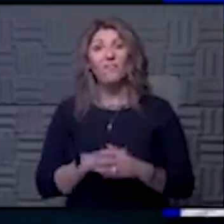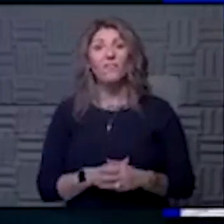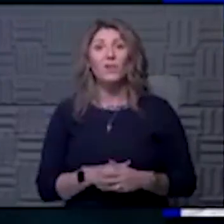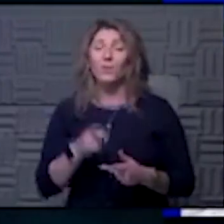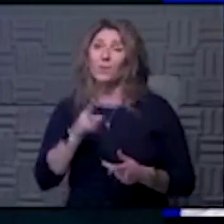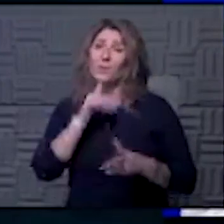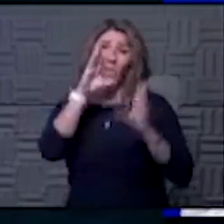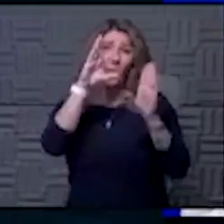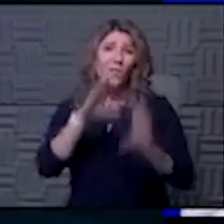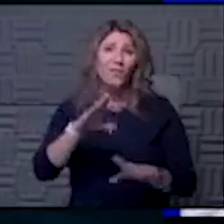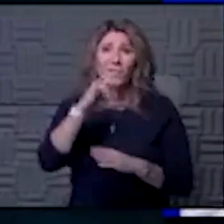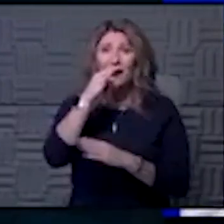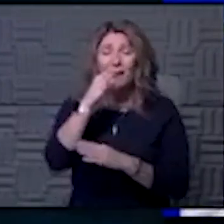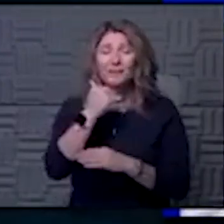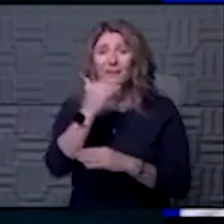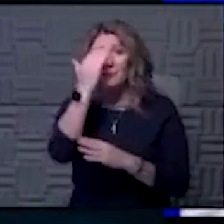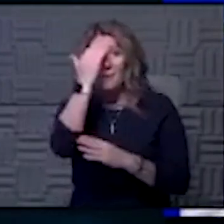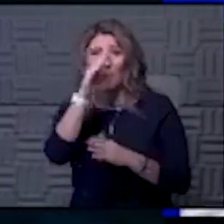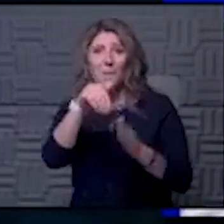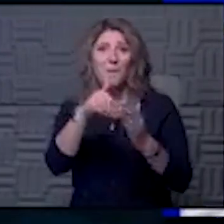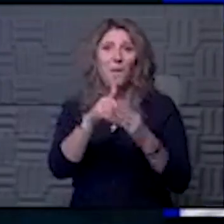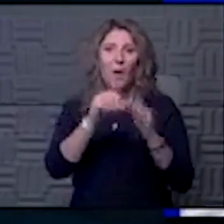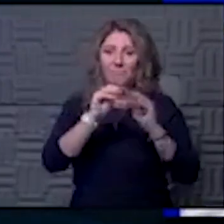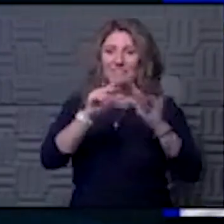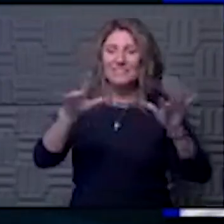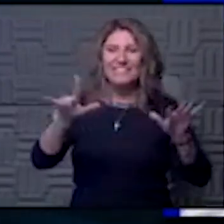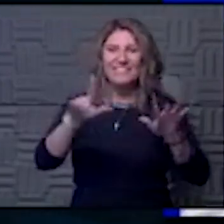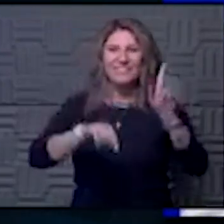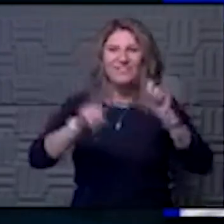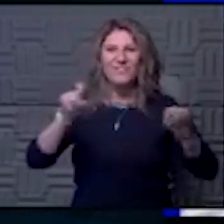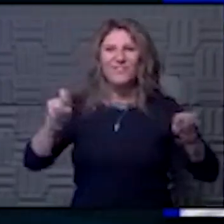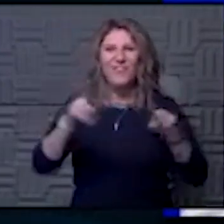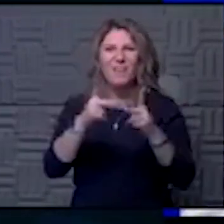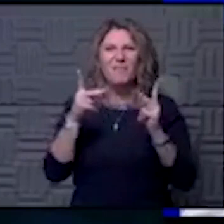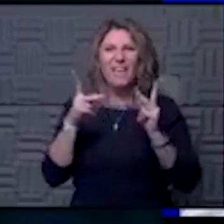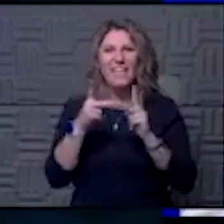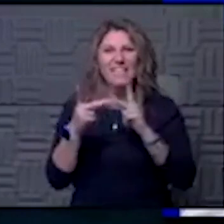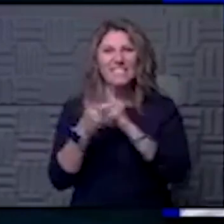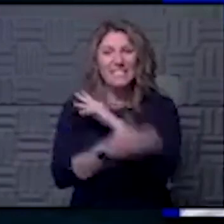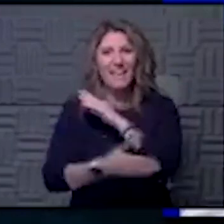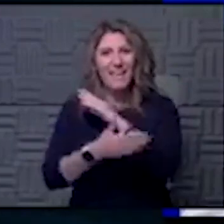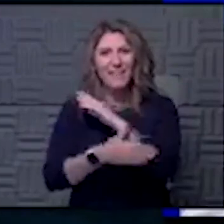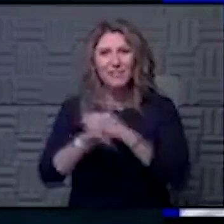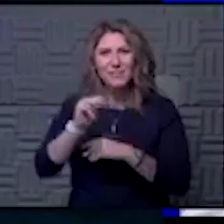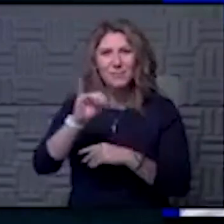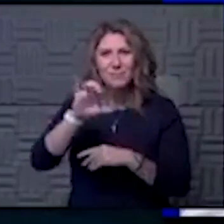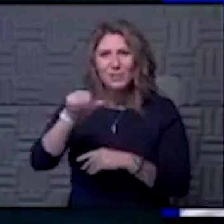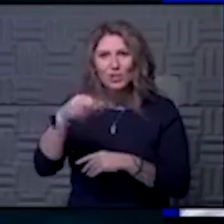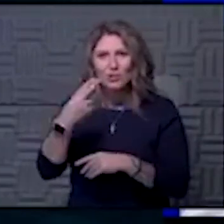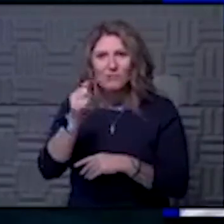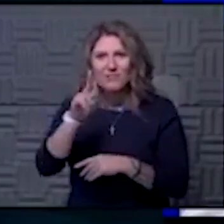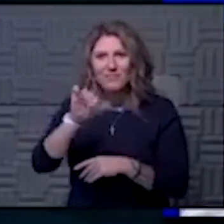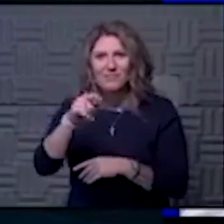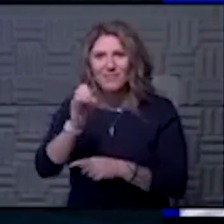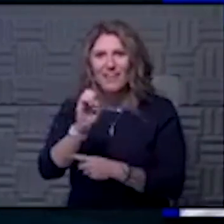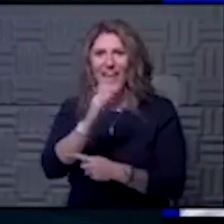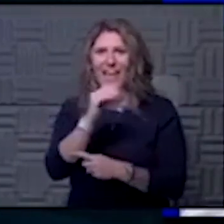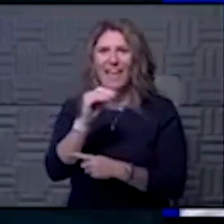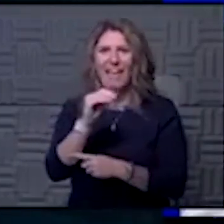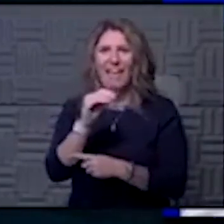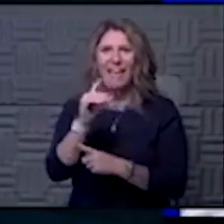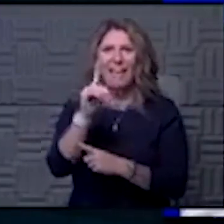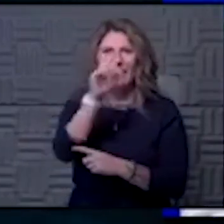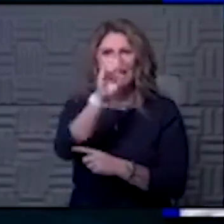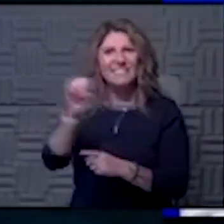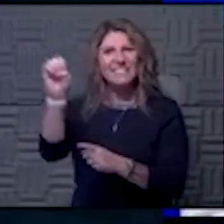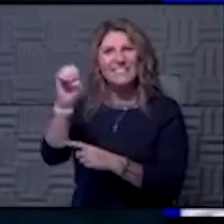have wonderful kids and I know they're all kind of scattered in different parts of the country. think Michigan and the East Coast, is that right? That's correct. Yeah,